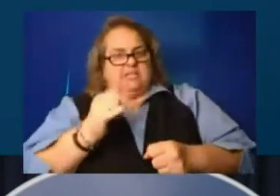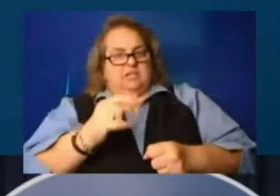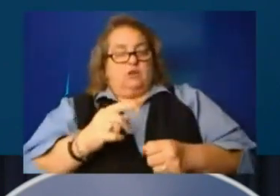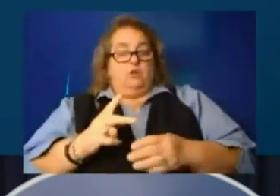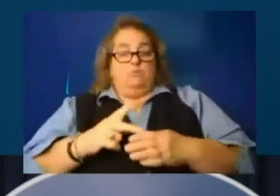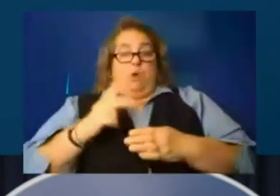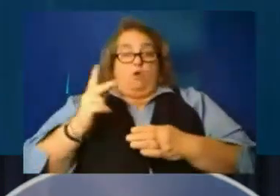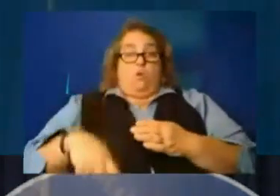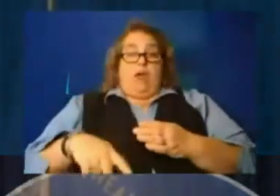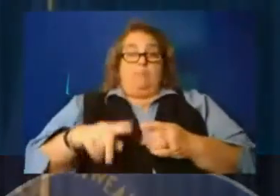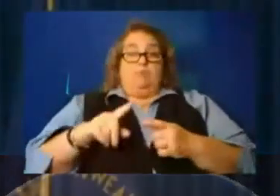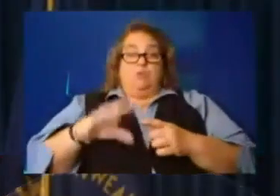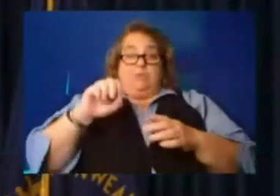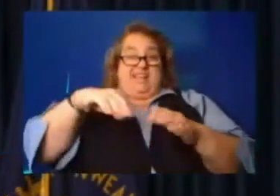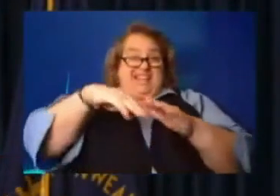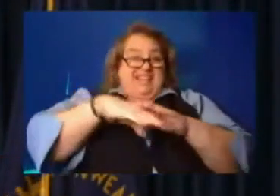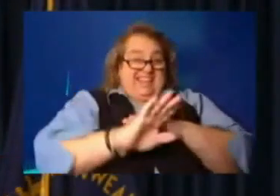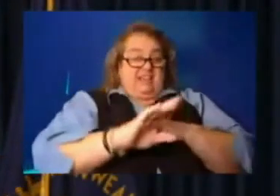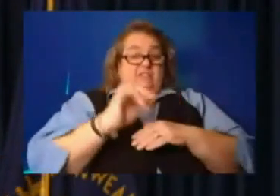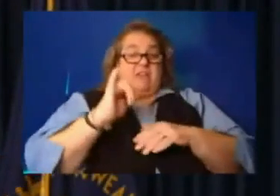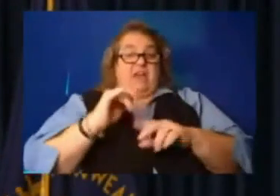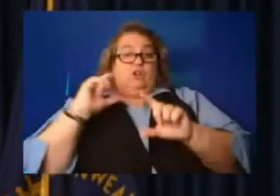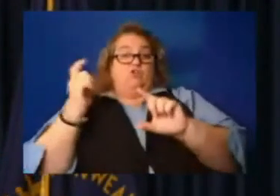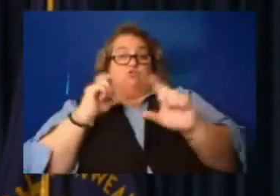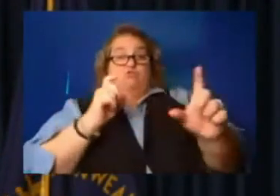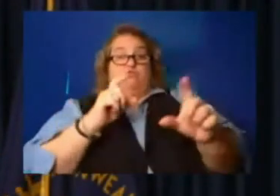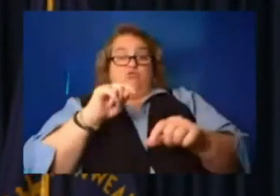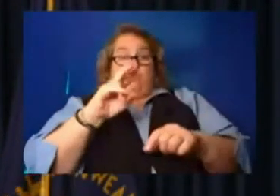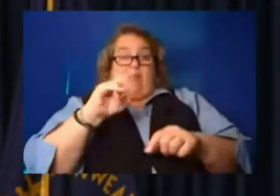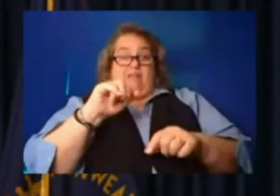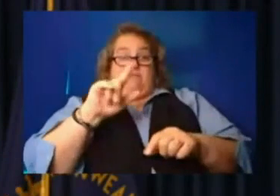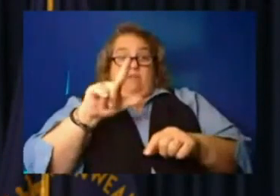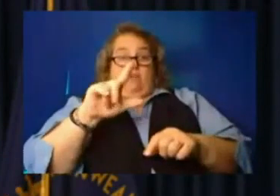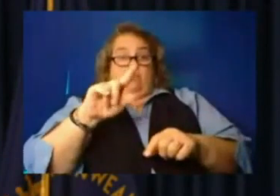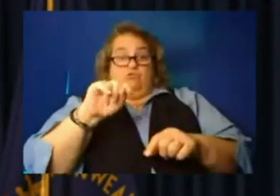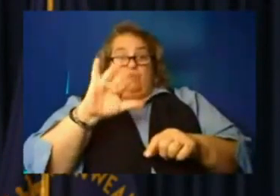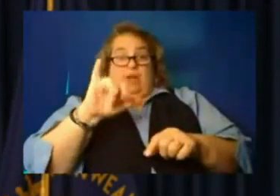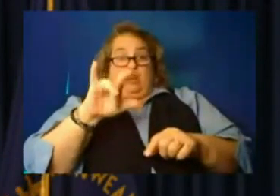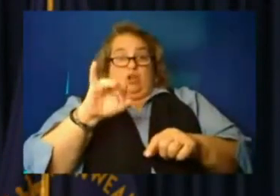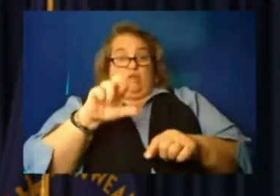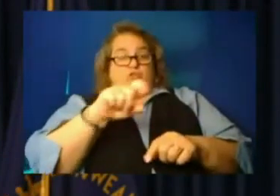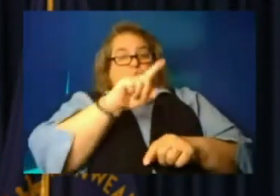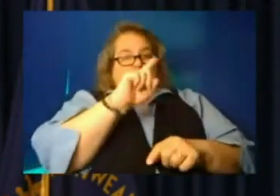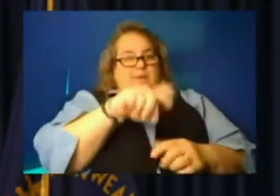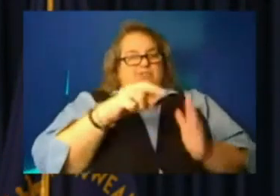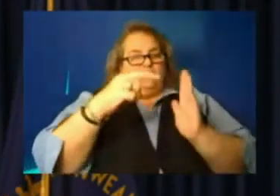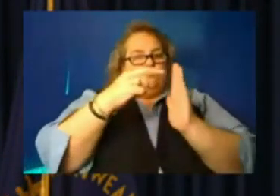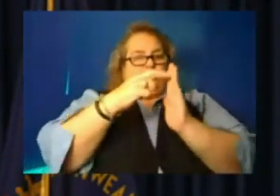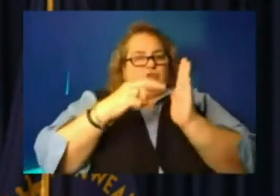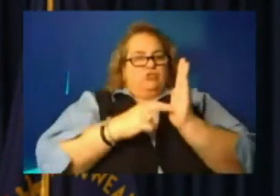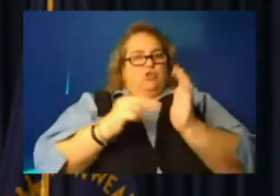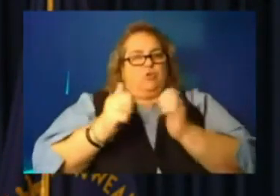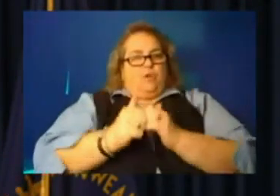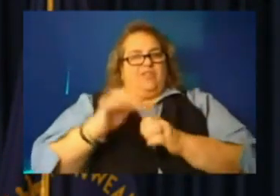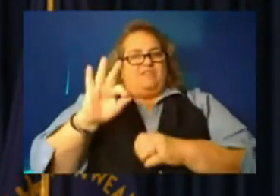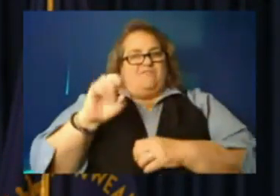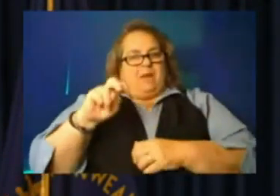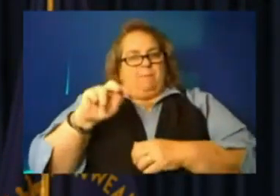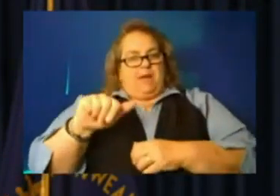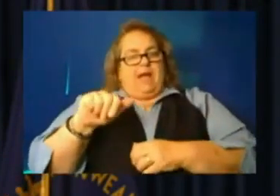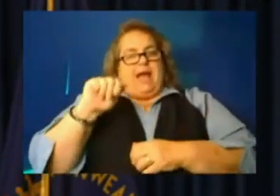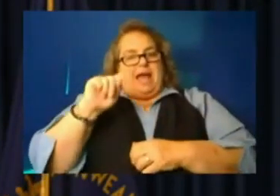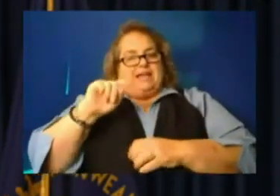requires that folks register with FEMA at disasterassistance.gov. So